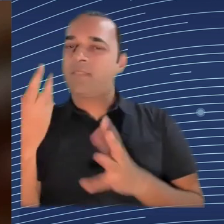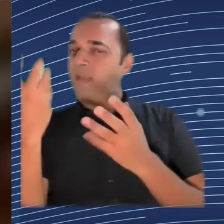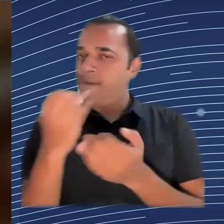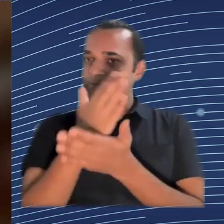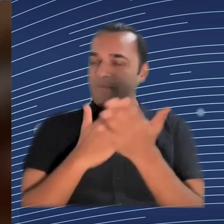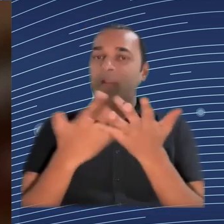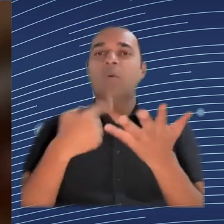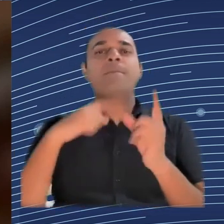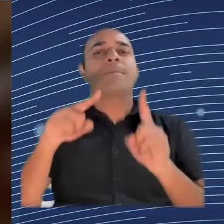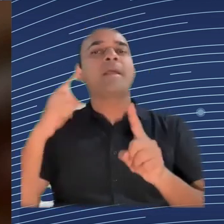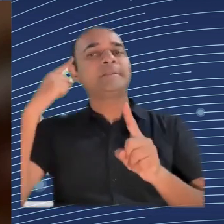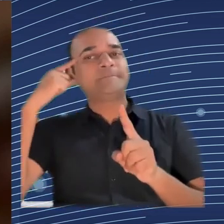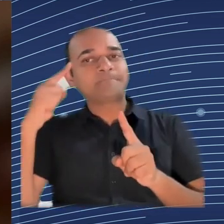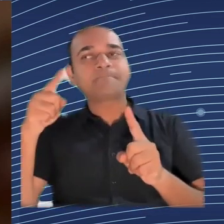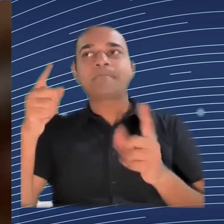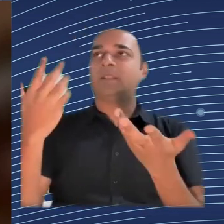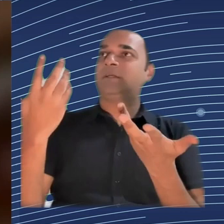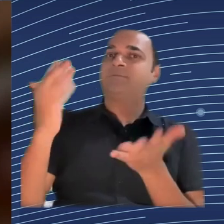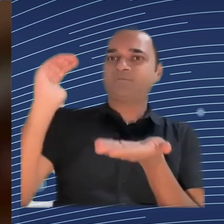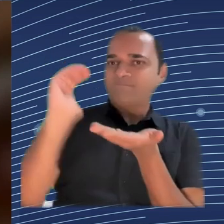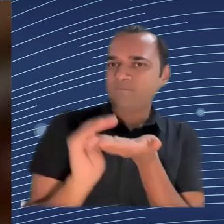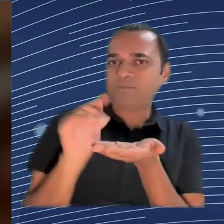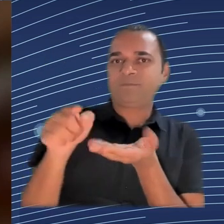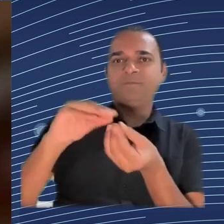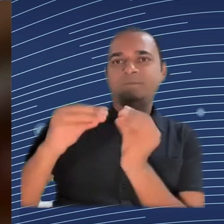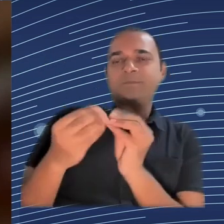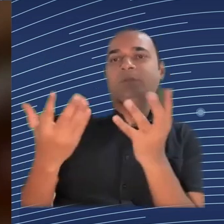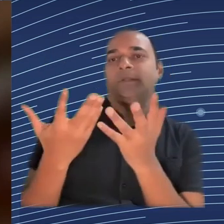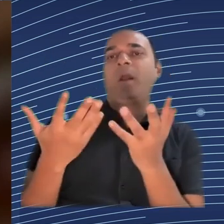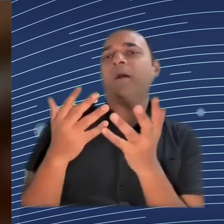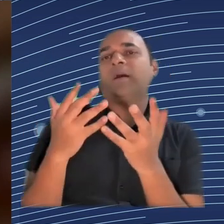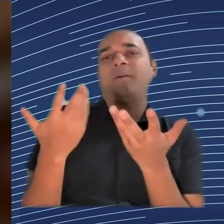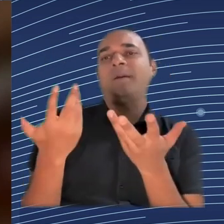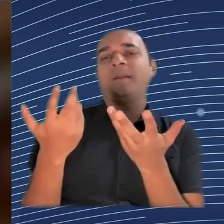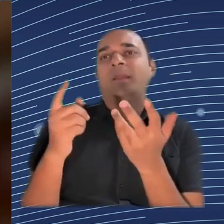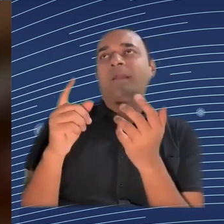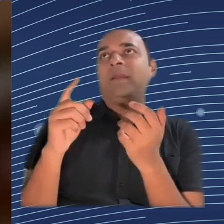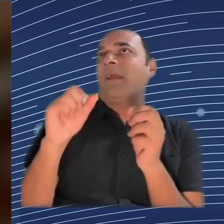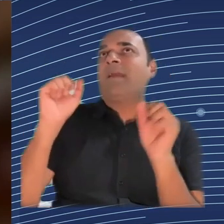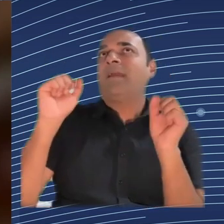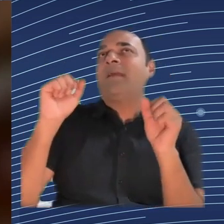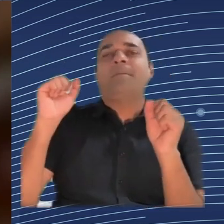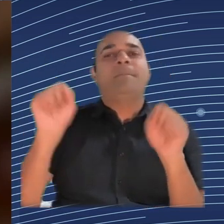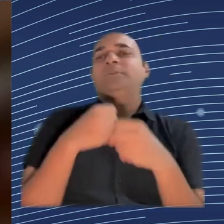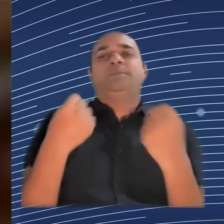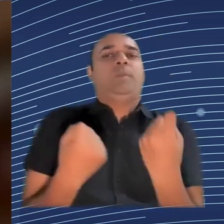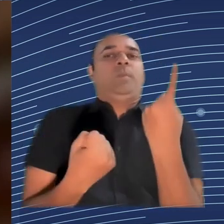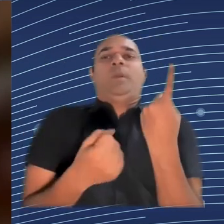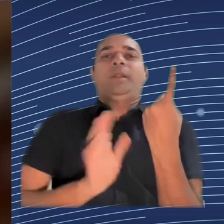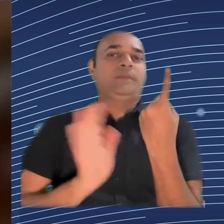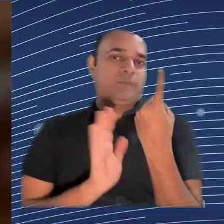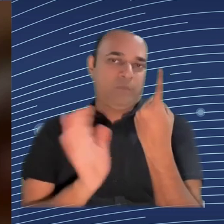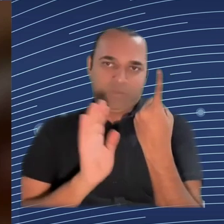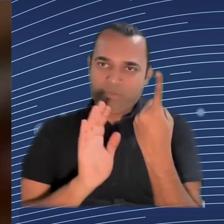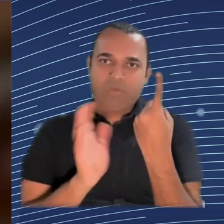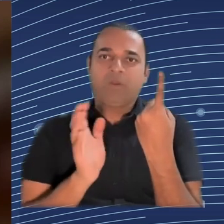external experts on the machine learning side in some stages of the life cycle. But I don't see the argument as